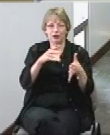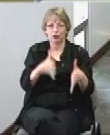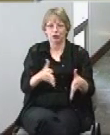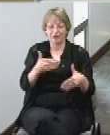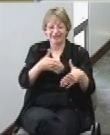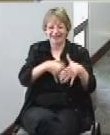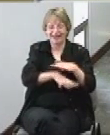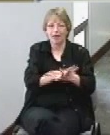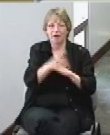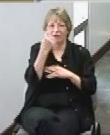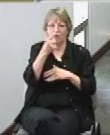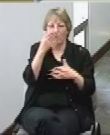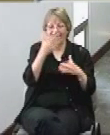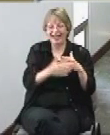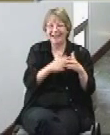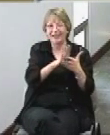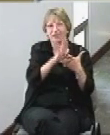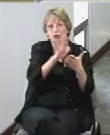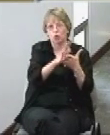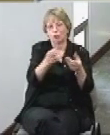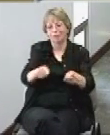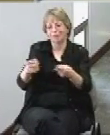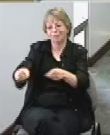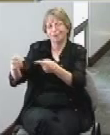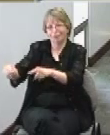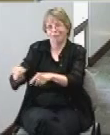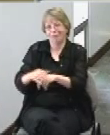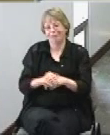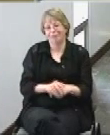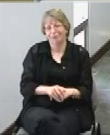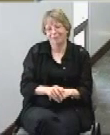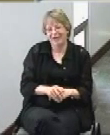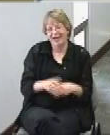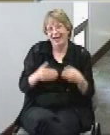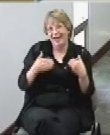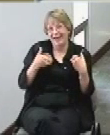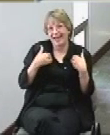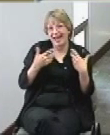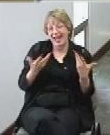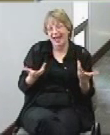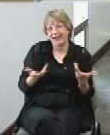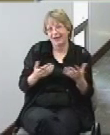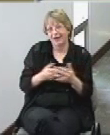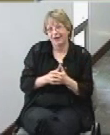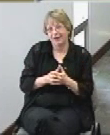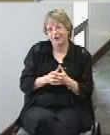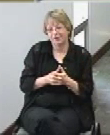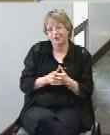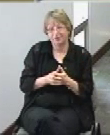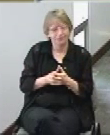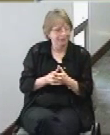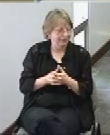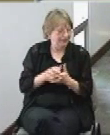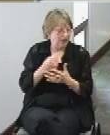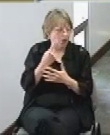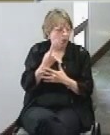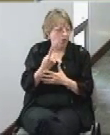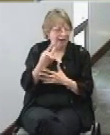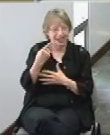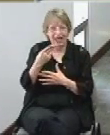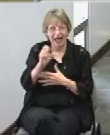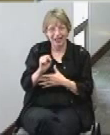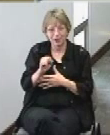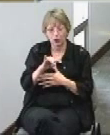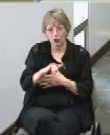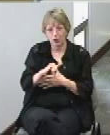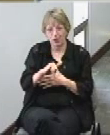end of school events they had they had one high school that